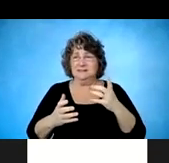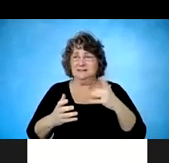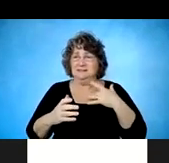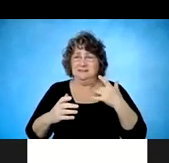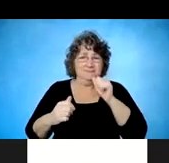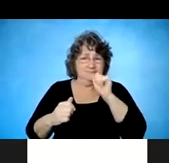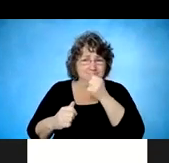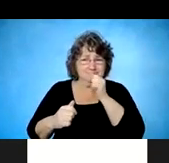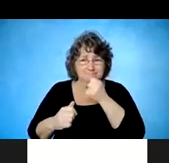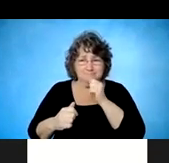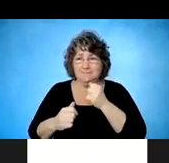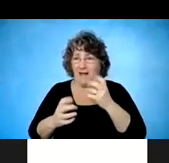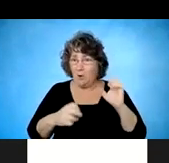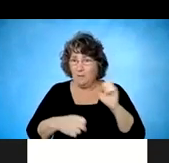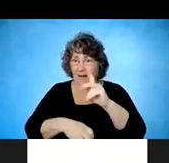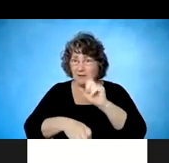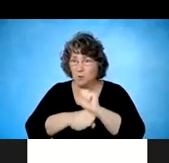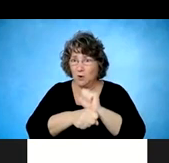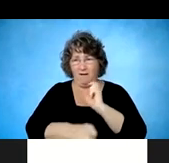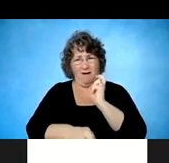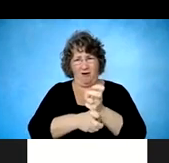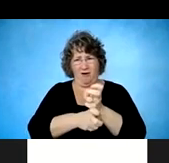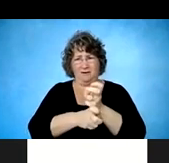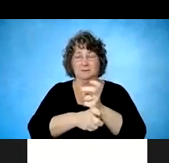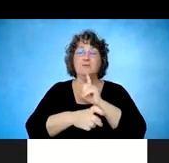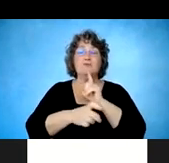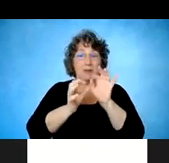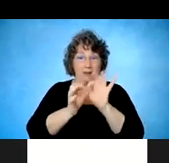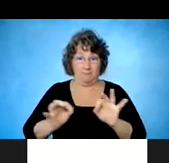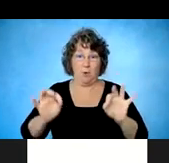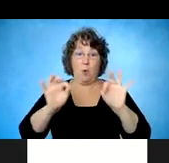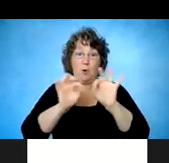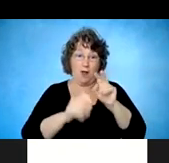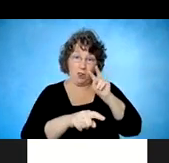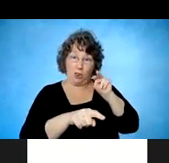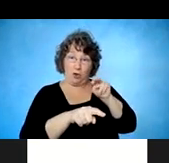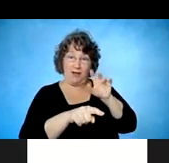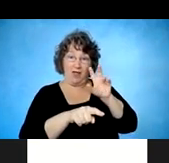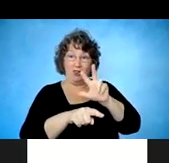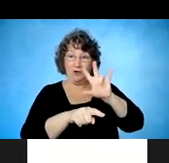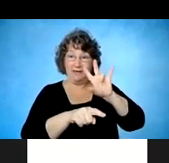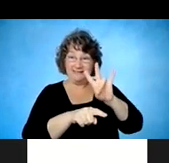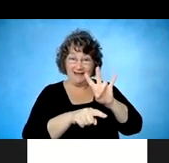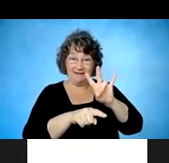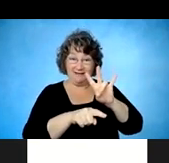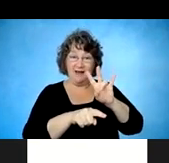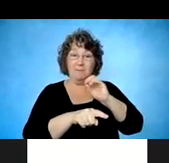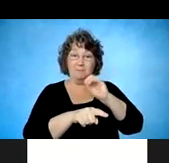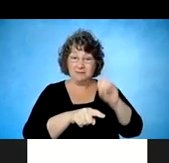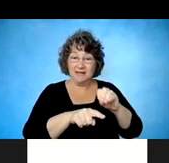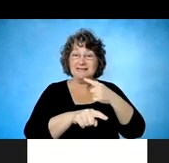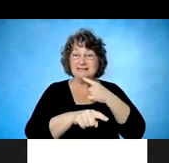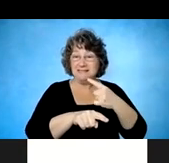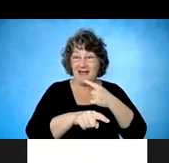And this is so important. You see at the bottom 37% survey reported they would trade recovery of bowel, bladder, or sexual